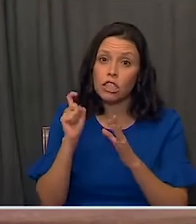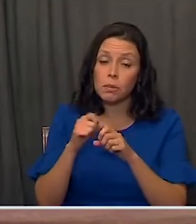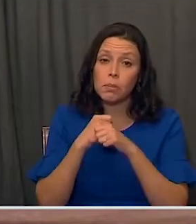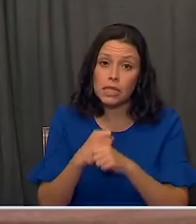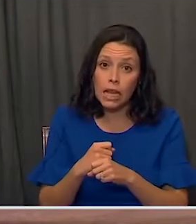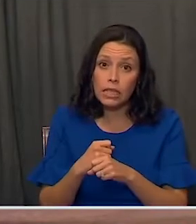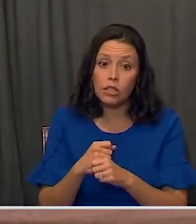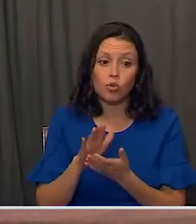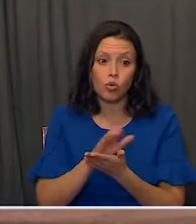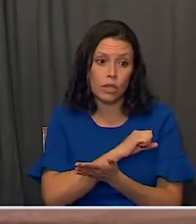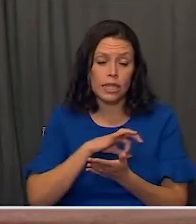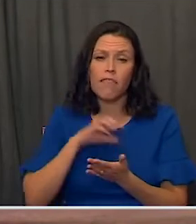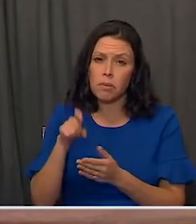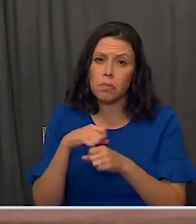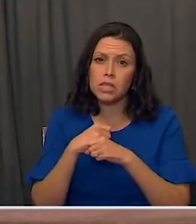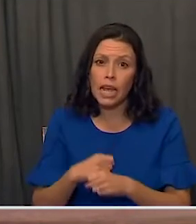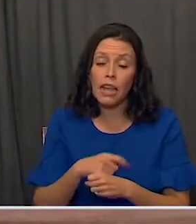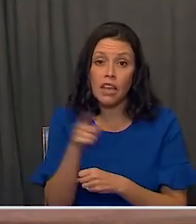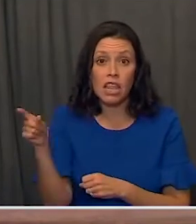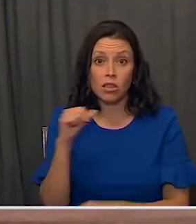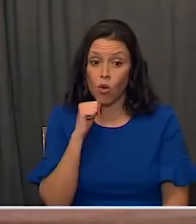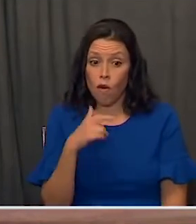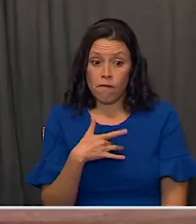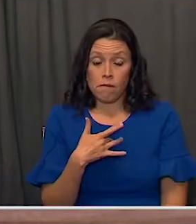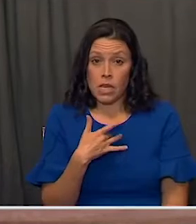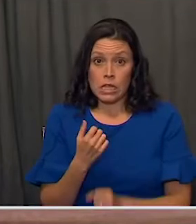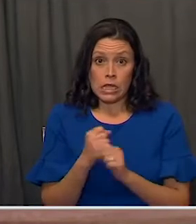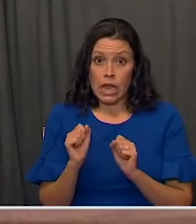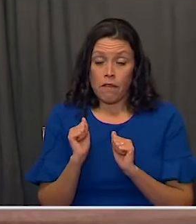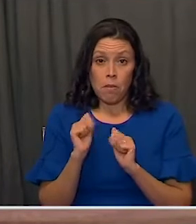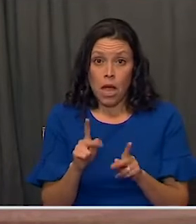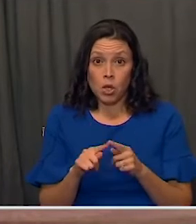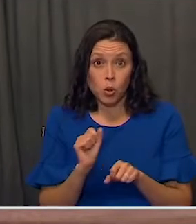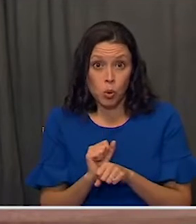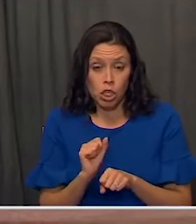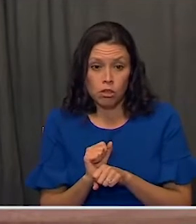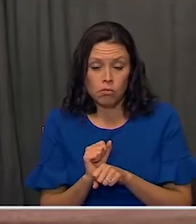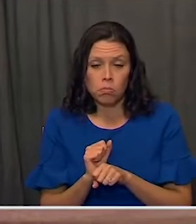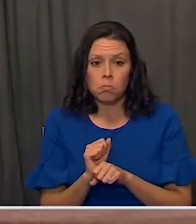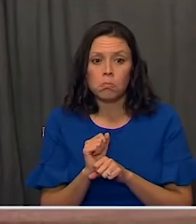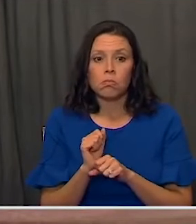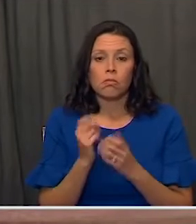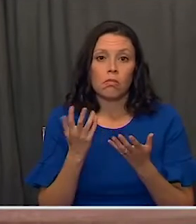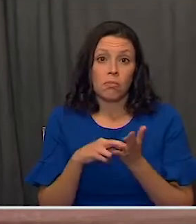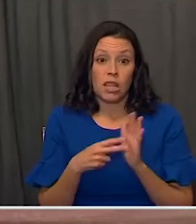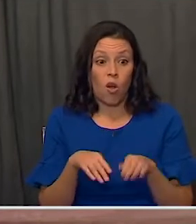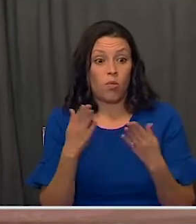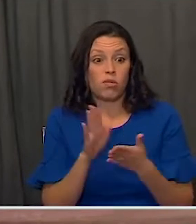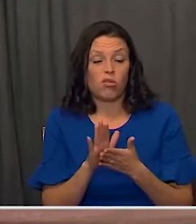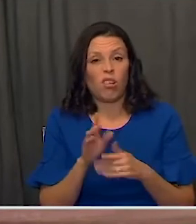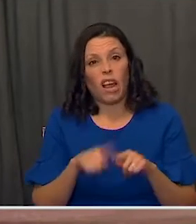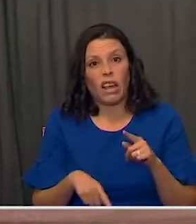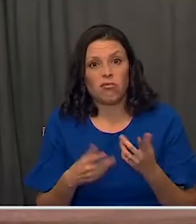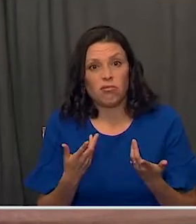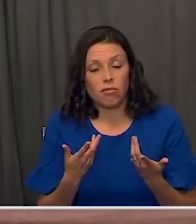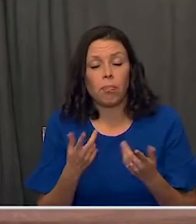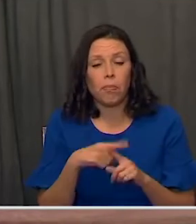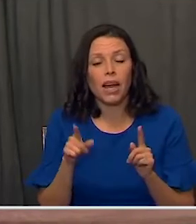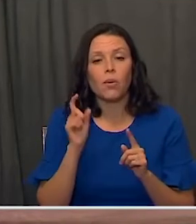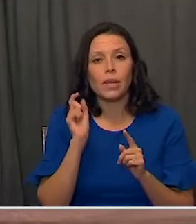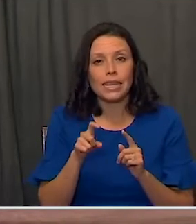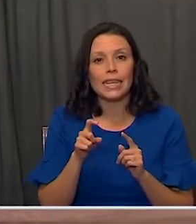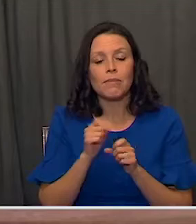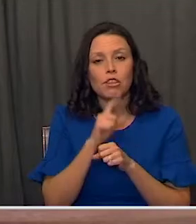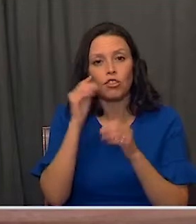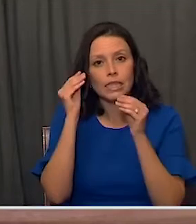and school staff. If they don't feel it's safe to return to work, it will not help to open schools. We must ensure